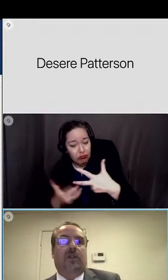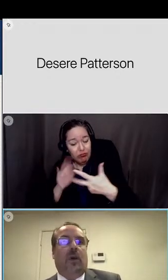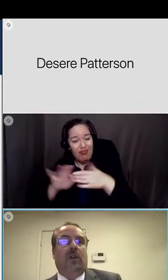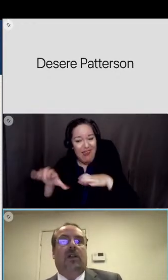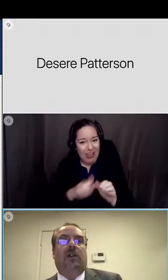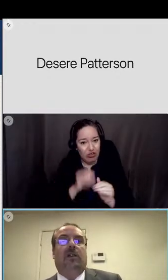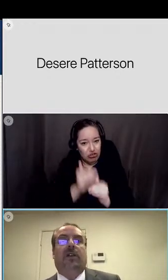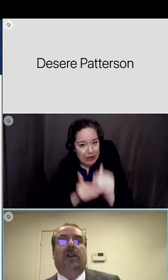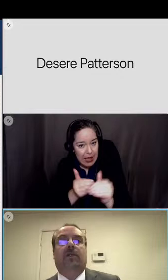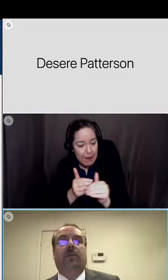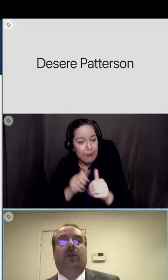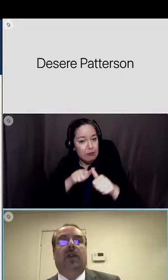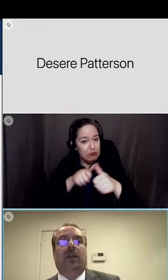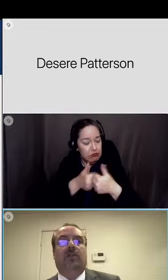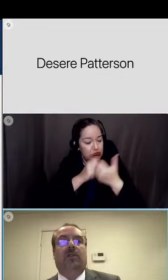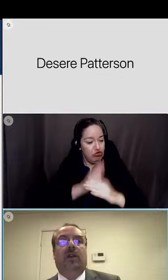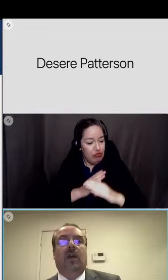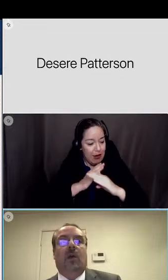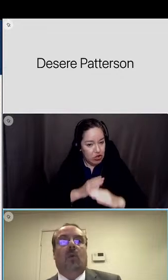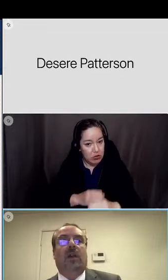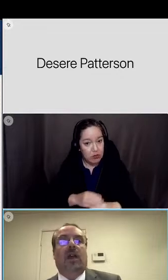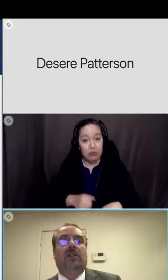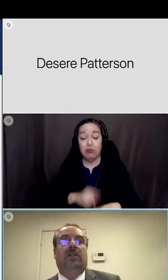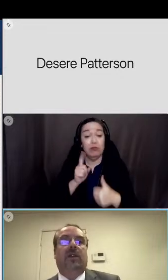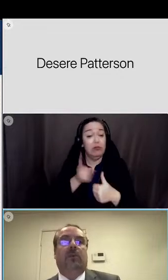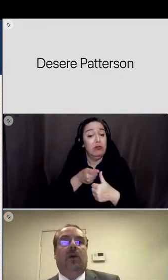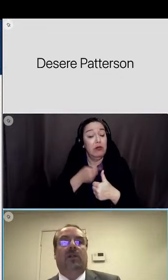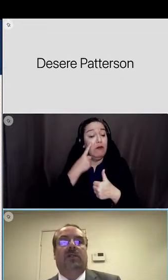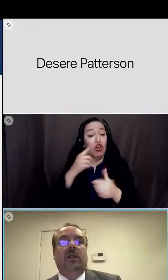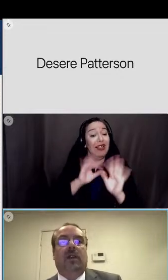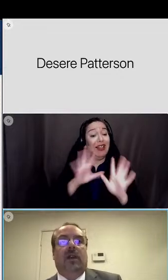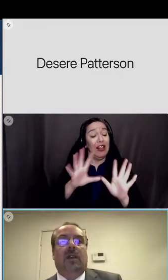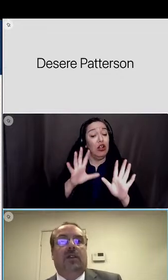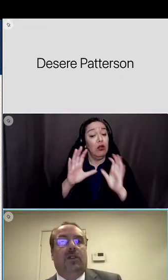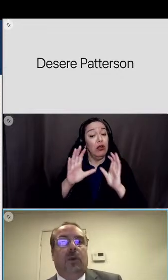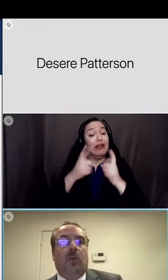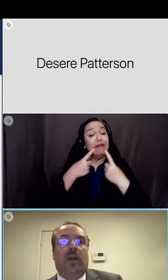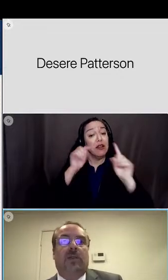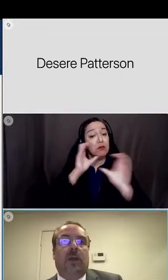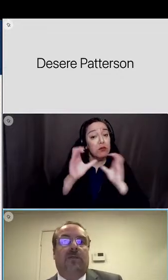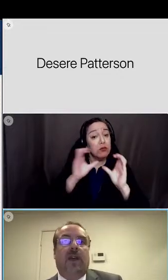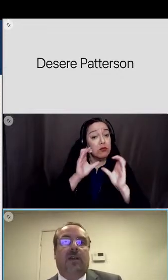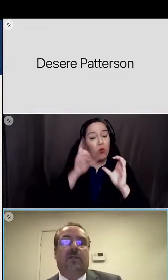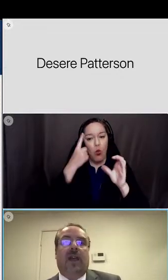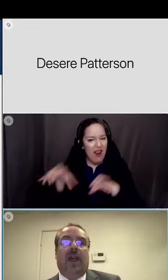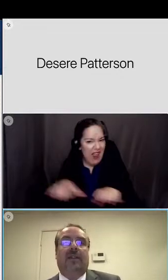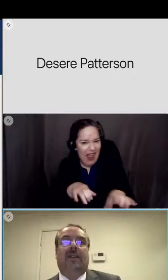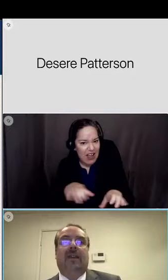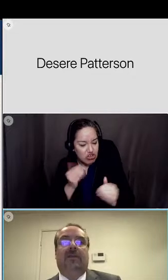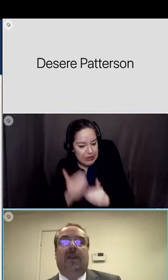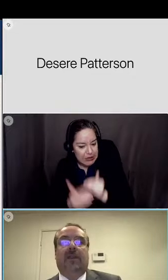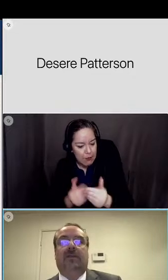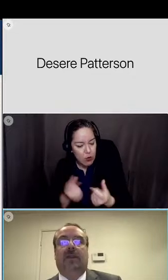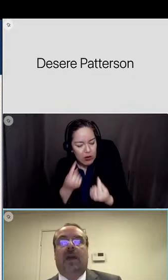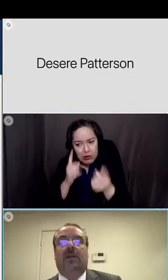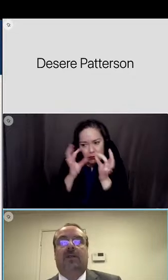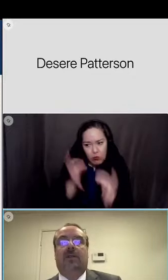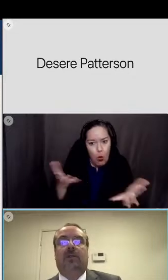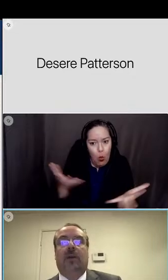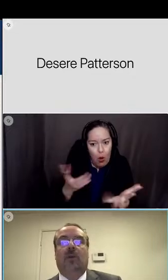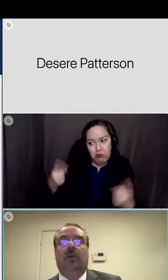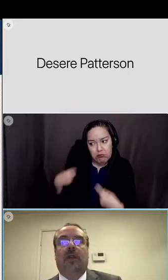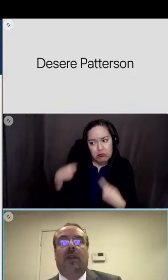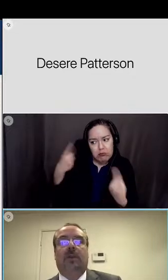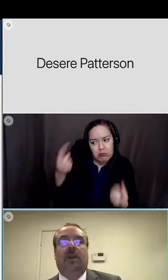strategy one clear and effective communication one action step was determine what has been effective and ineffective in the